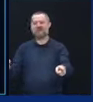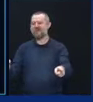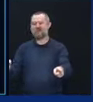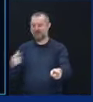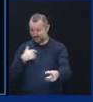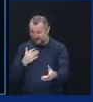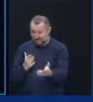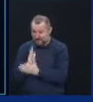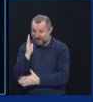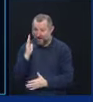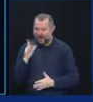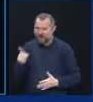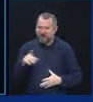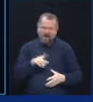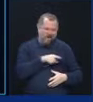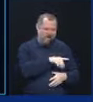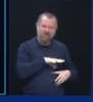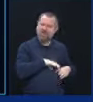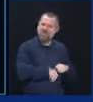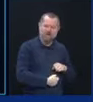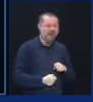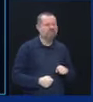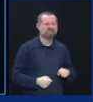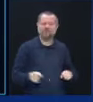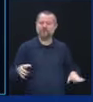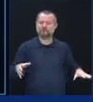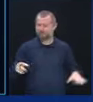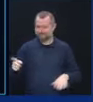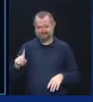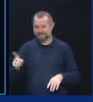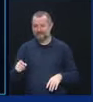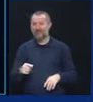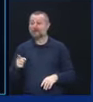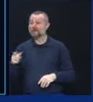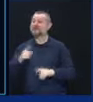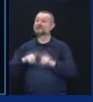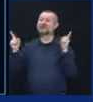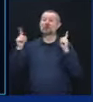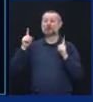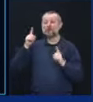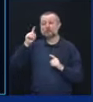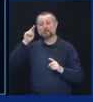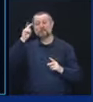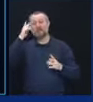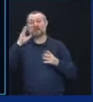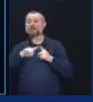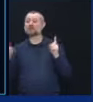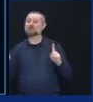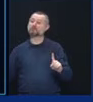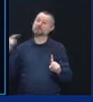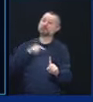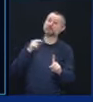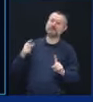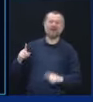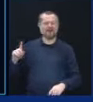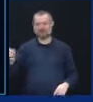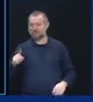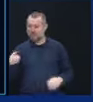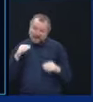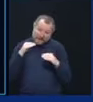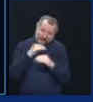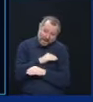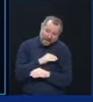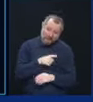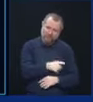people. I don't care if it's your politics. You can't lie and cause pain to